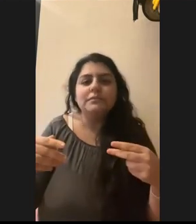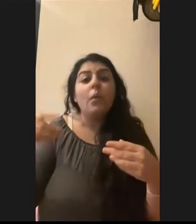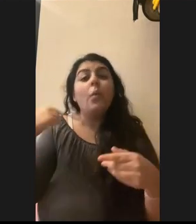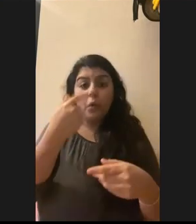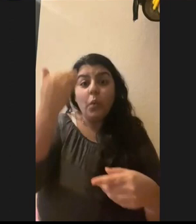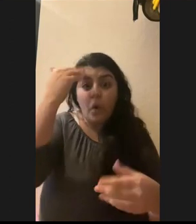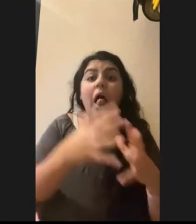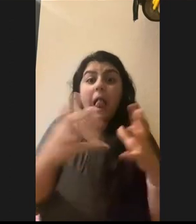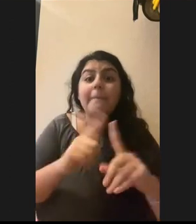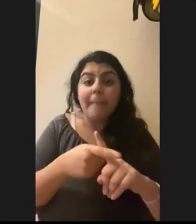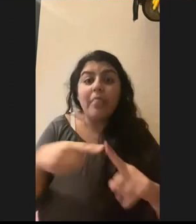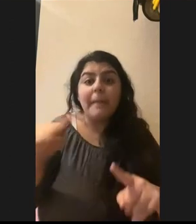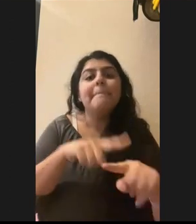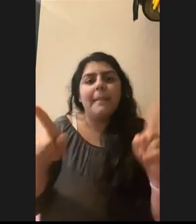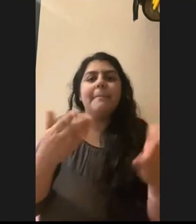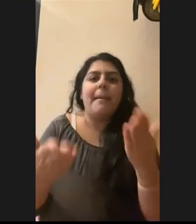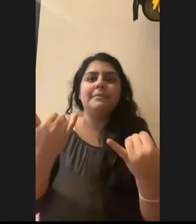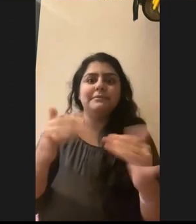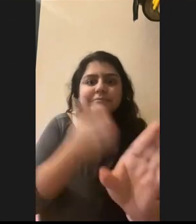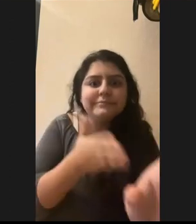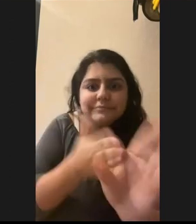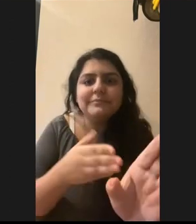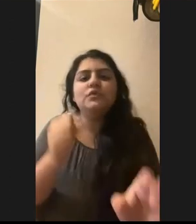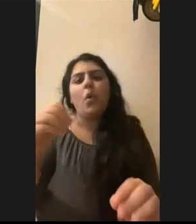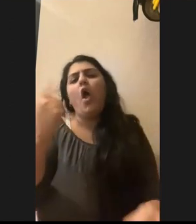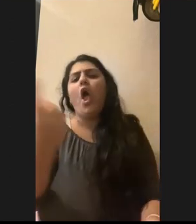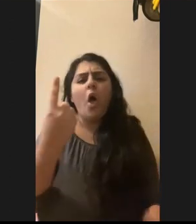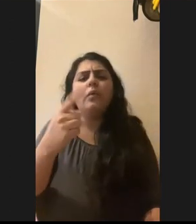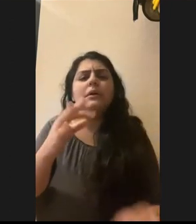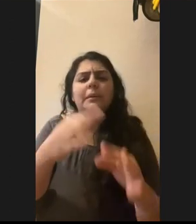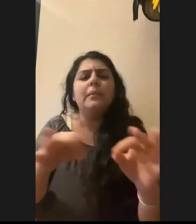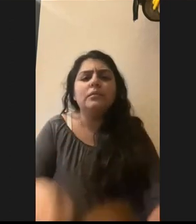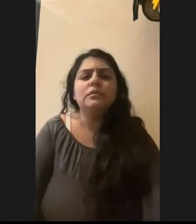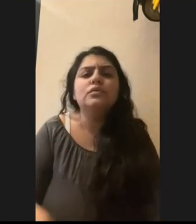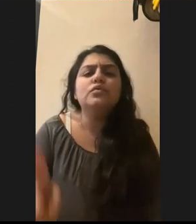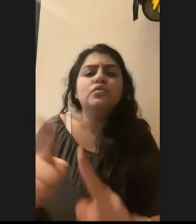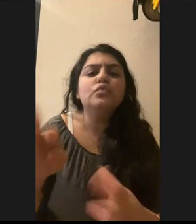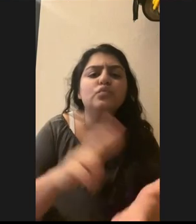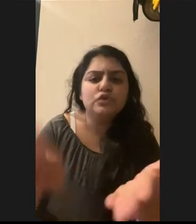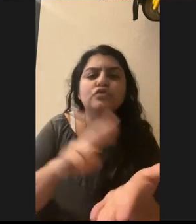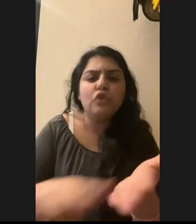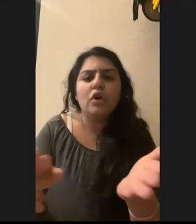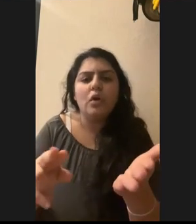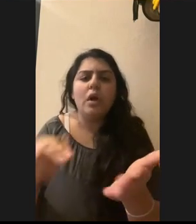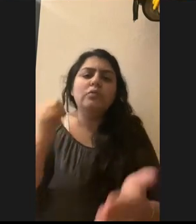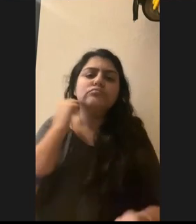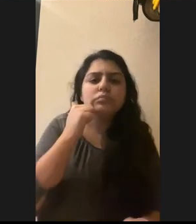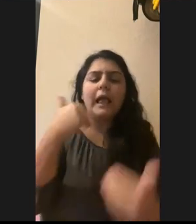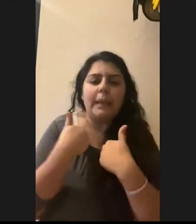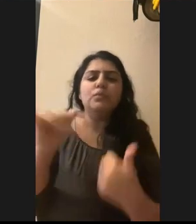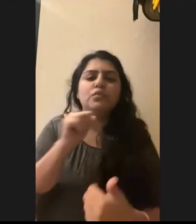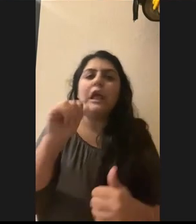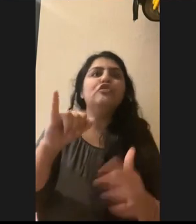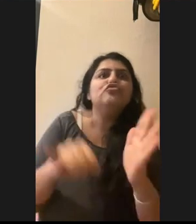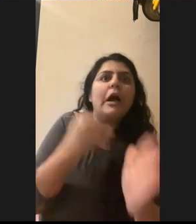them, but there's still maybe a nuisance or something. So there's always research with common animals too, not just endangered animals. Yeah. And with everything